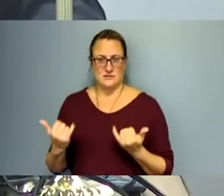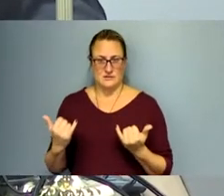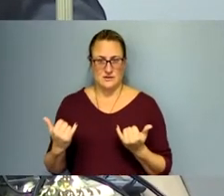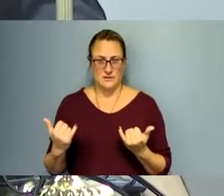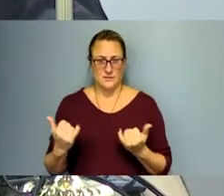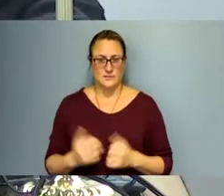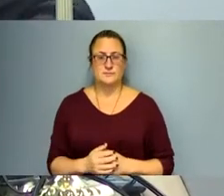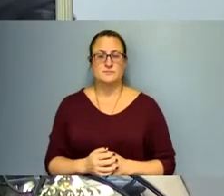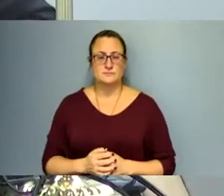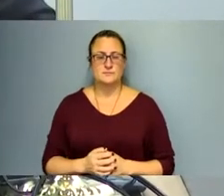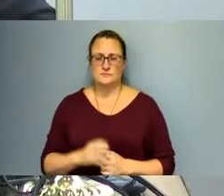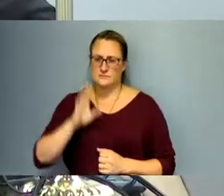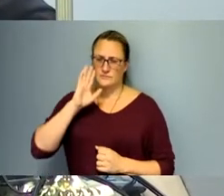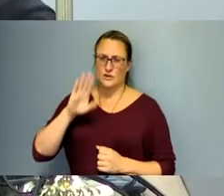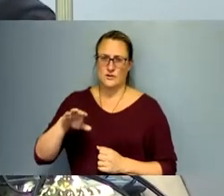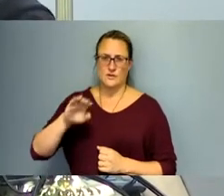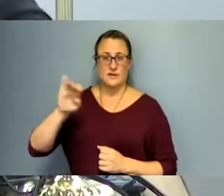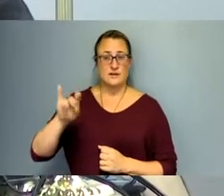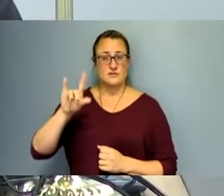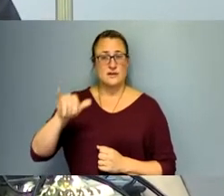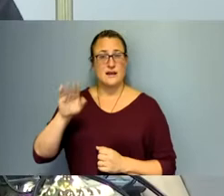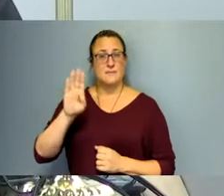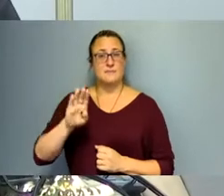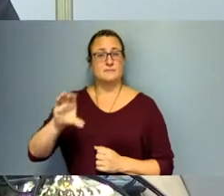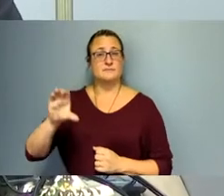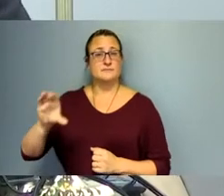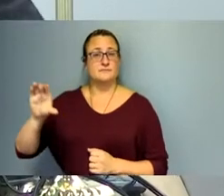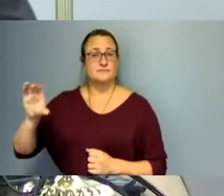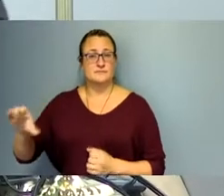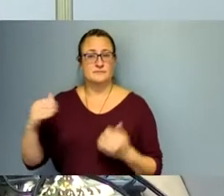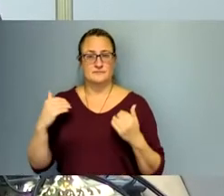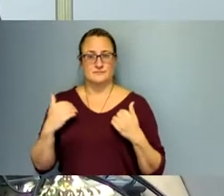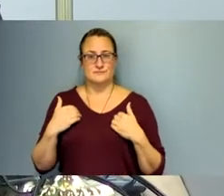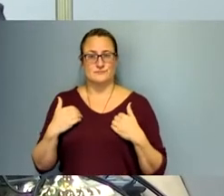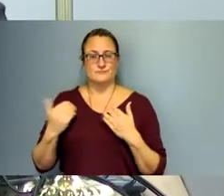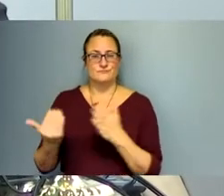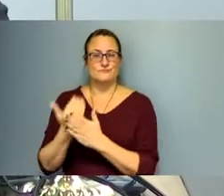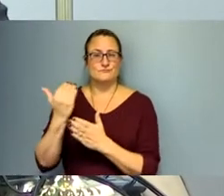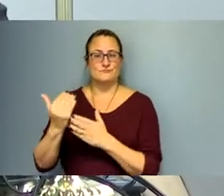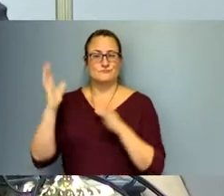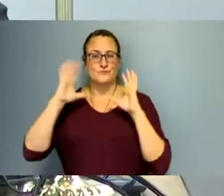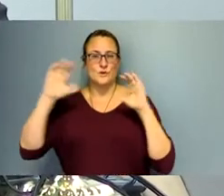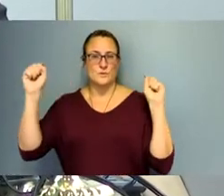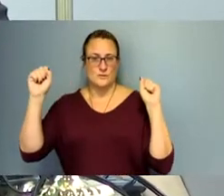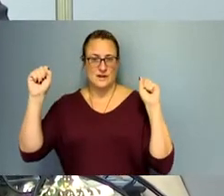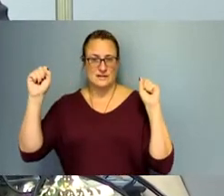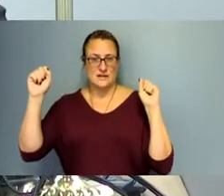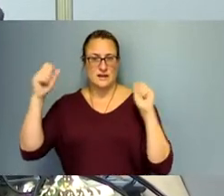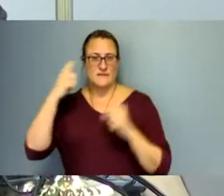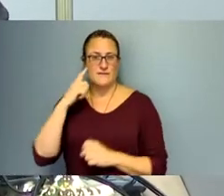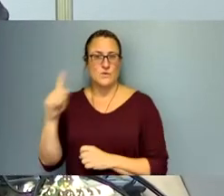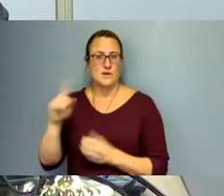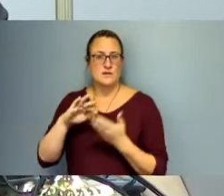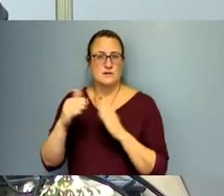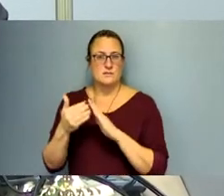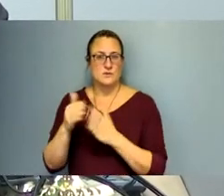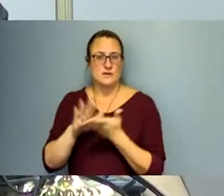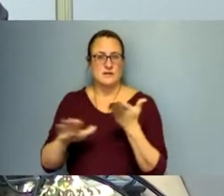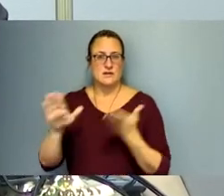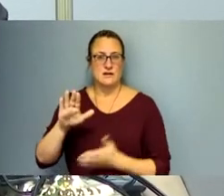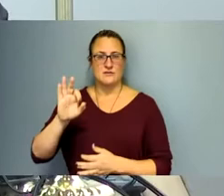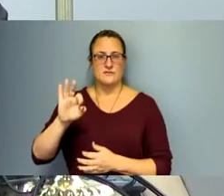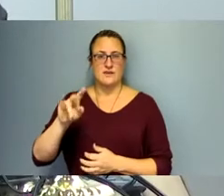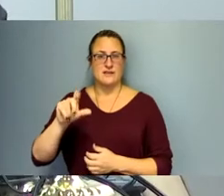In July, Bucks County Community College welcomed a new president of the community college, Dr. Felicia Ganther,